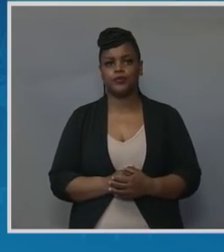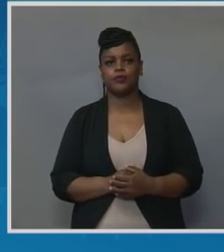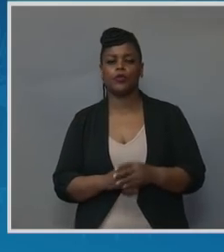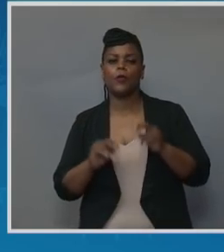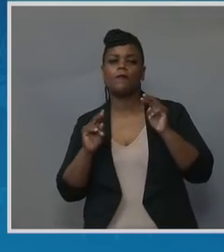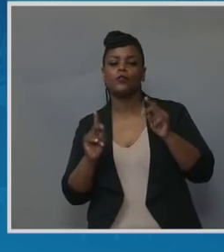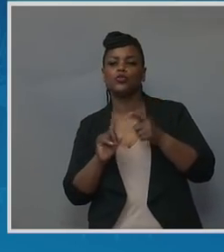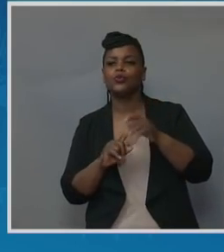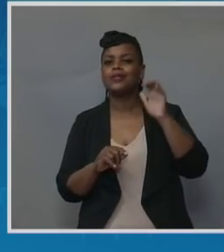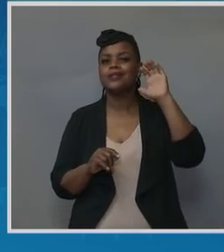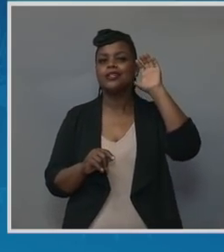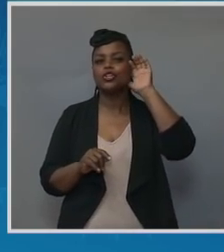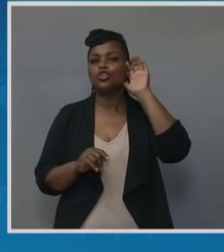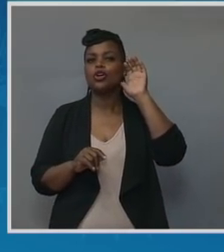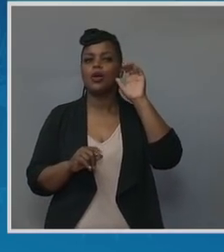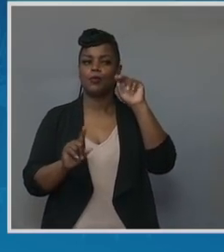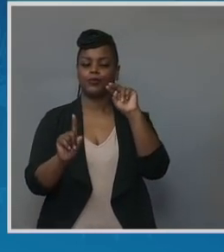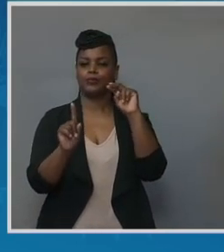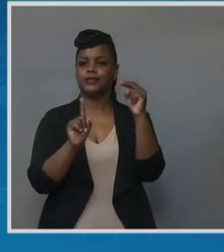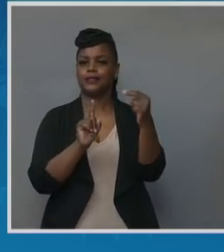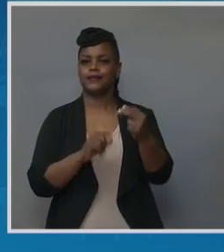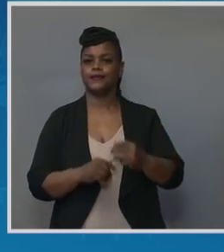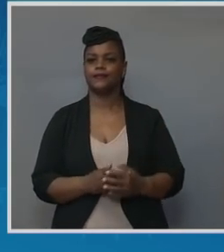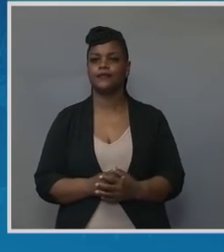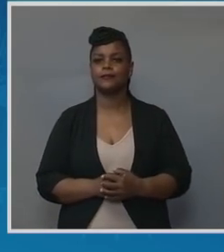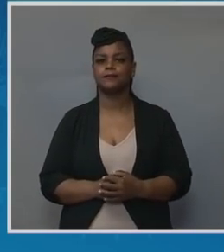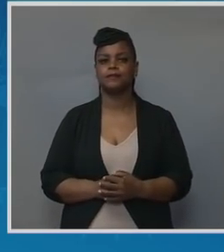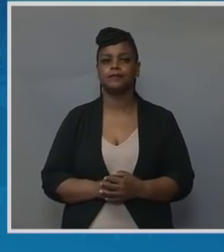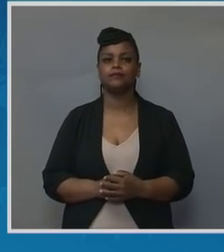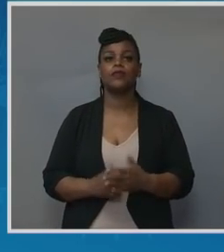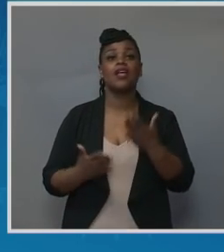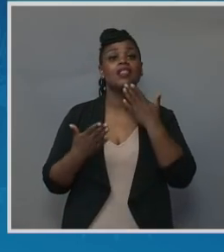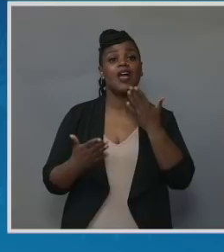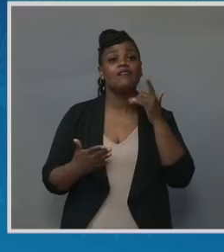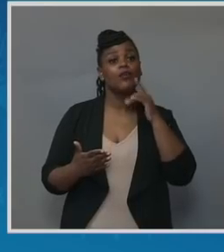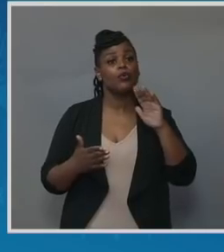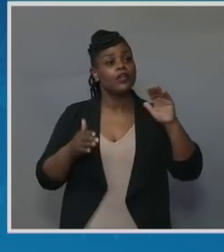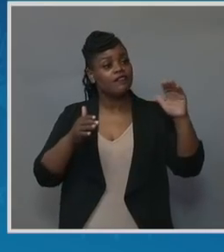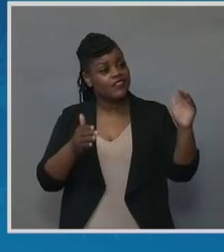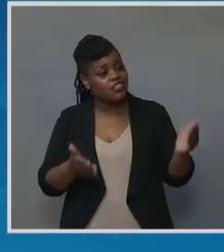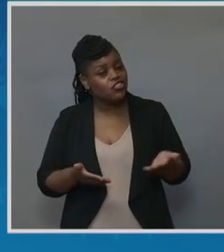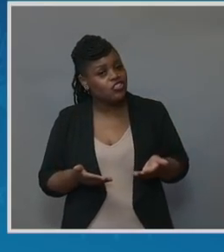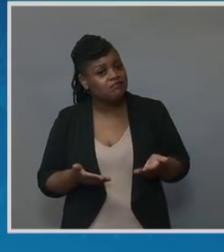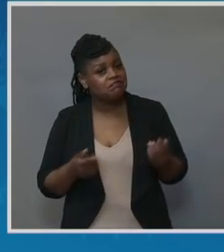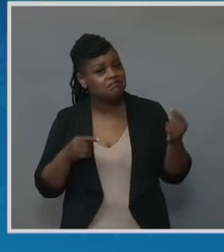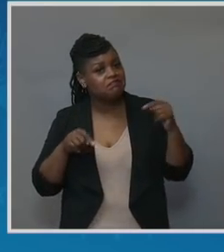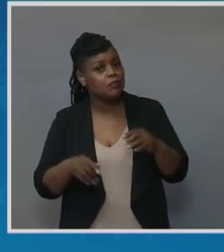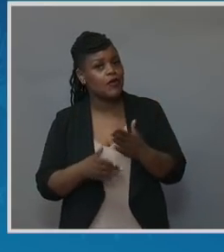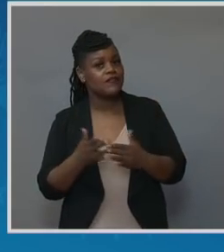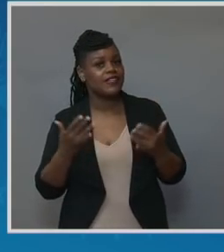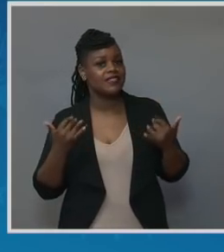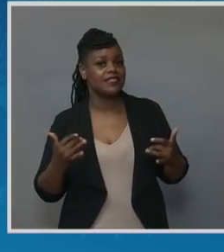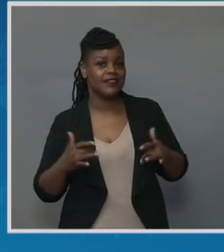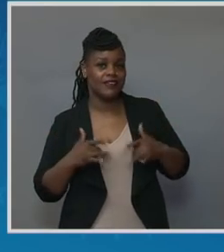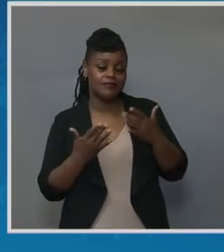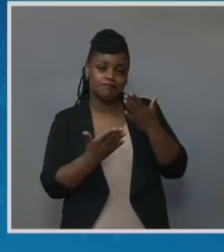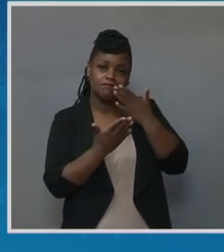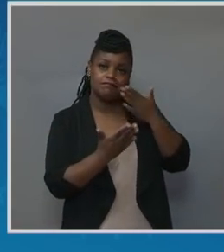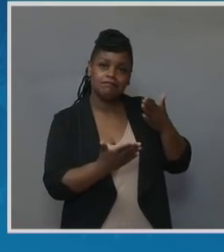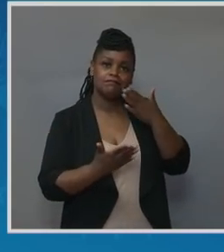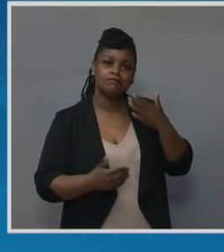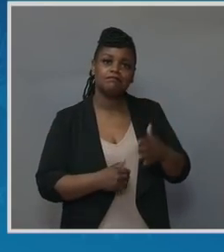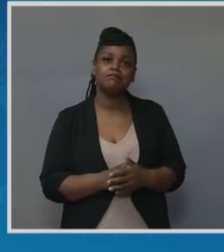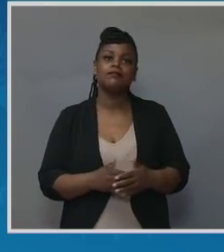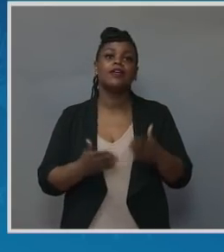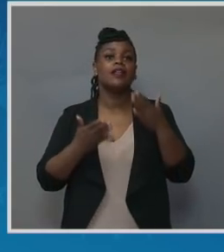Good afternoon. Thank you for the invitation to be part of this landmark event. Thank you, Vice President Harris. Thank you,